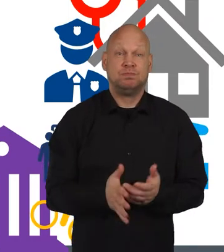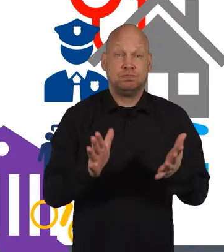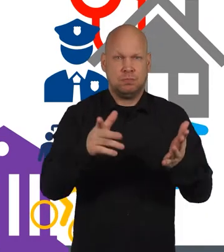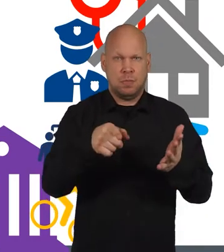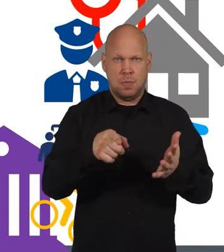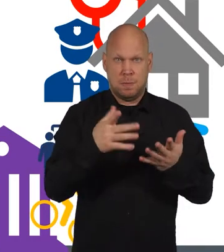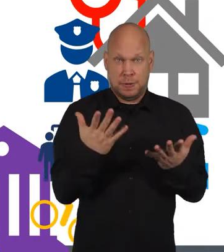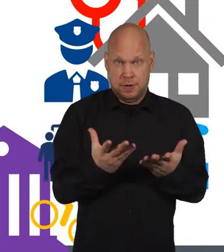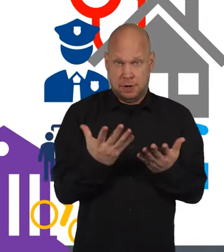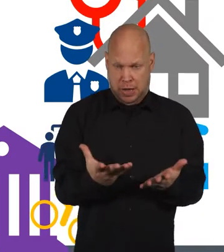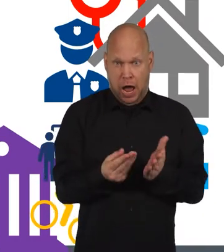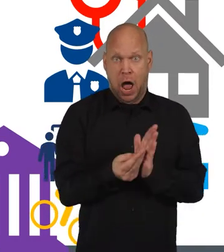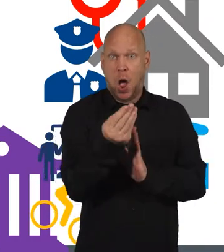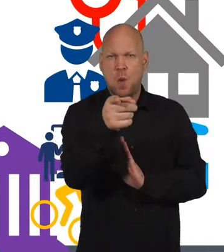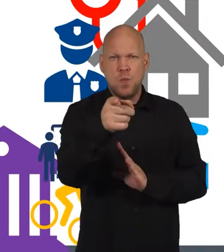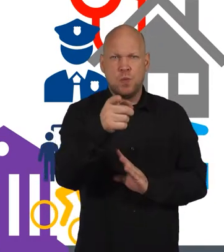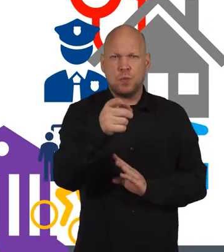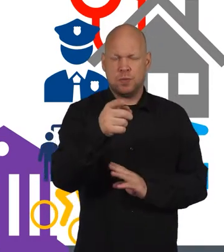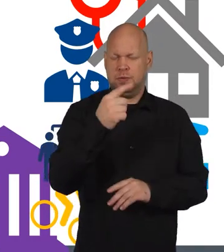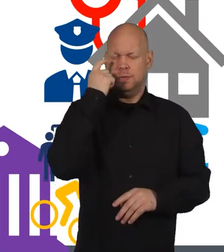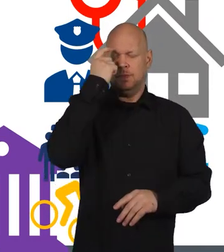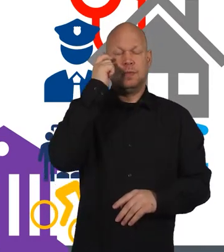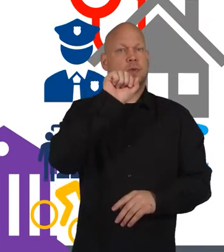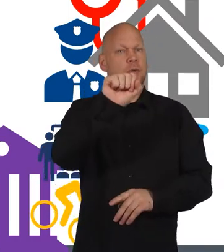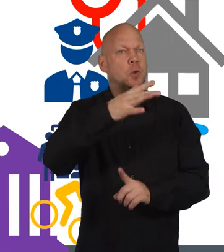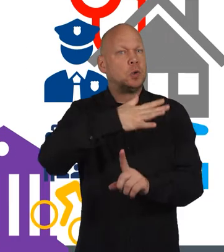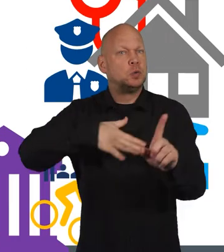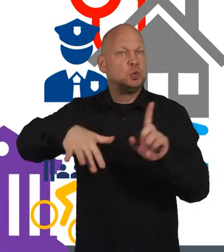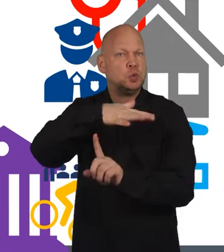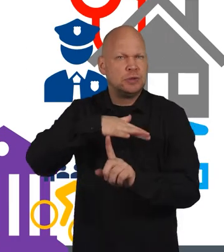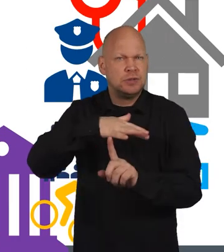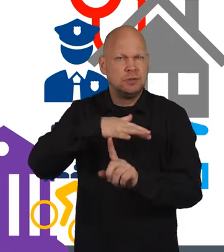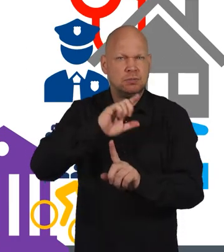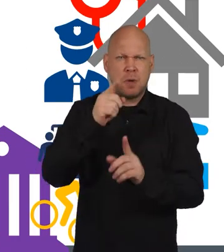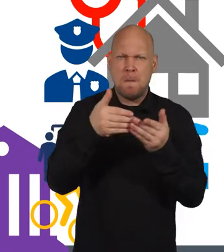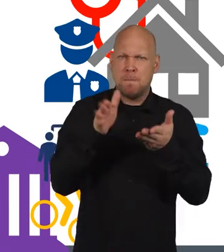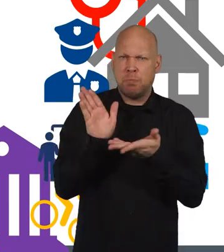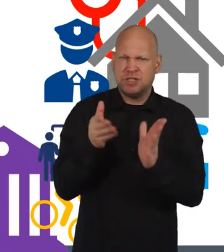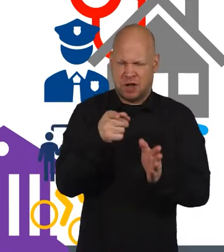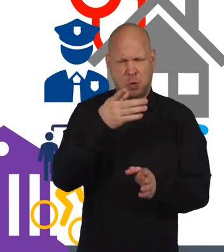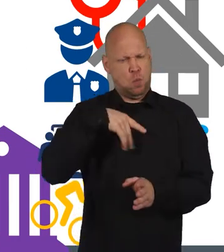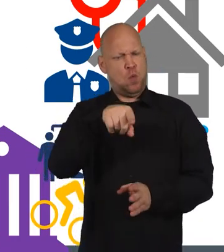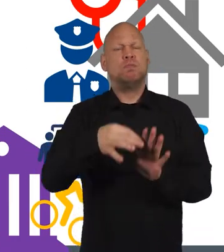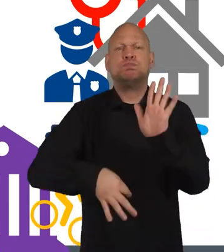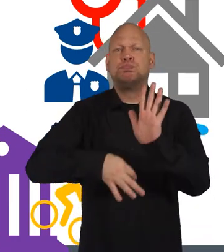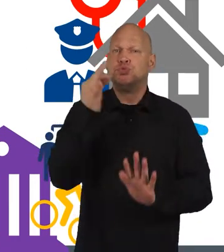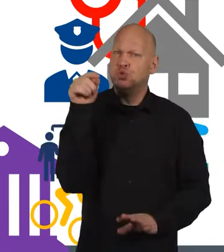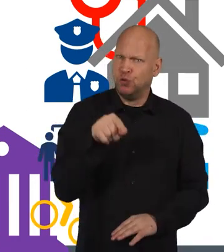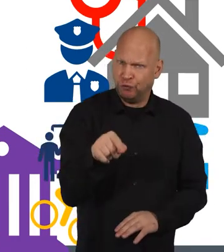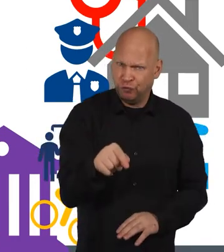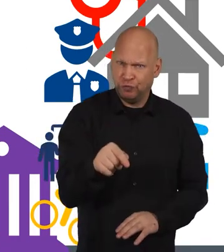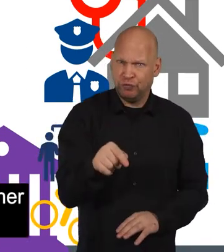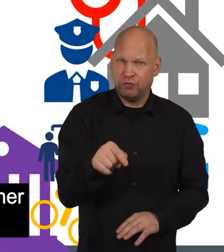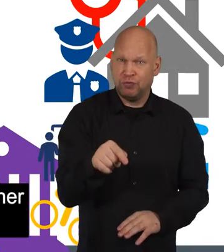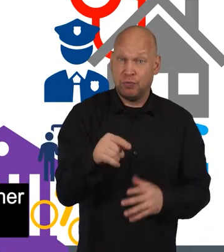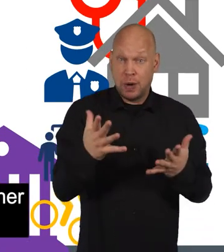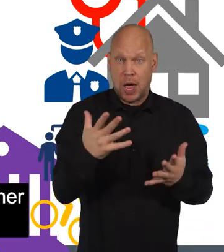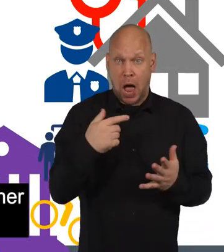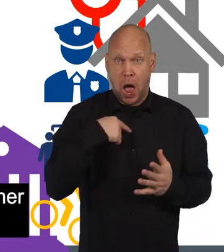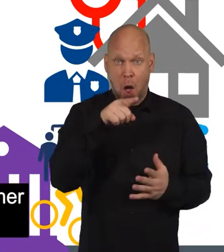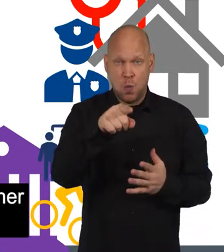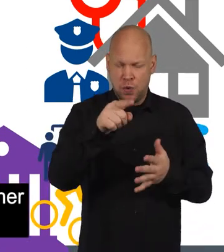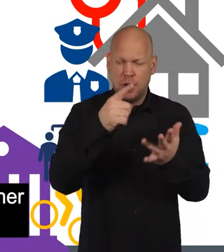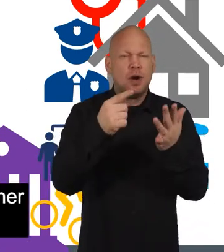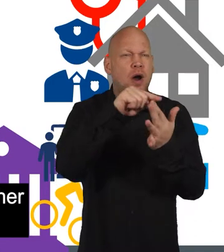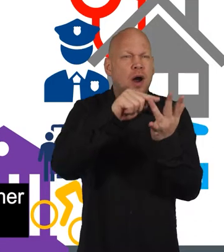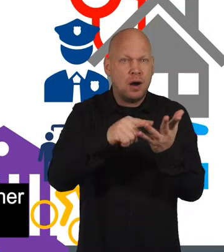So this has allowed you to have a think about your community and what public services you'd like to see improved. Now we're going